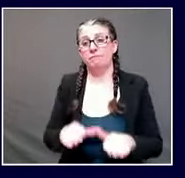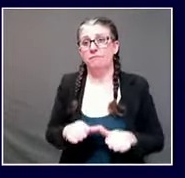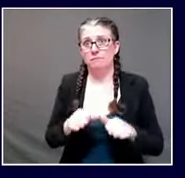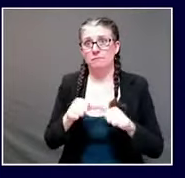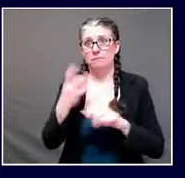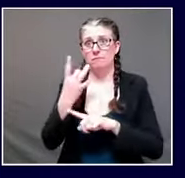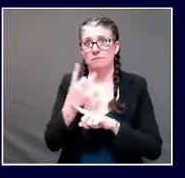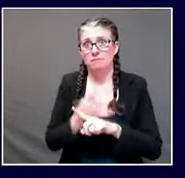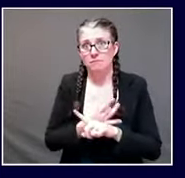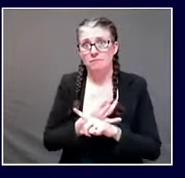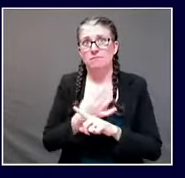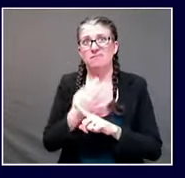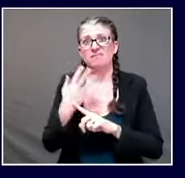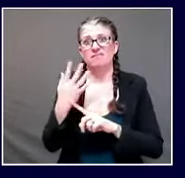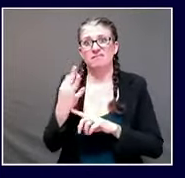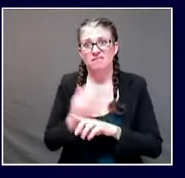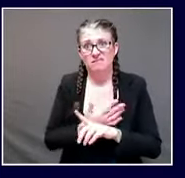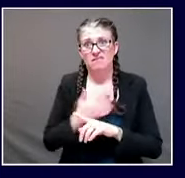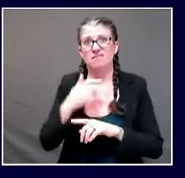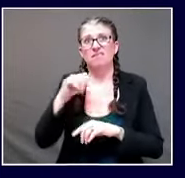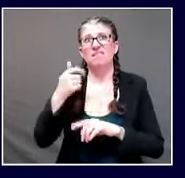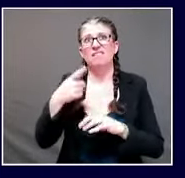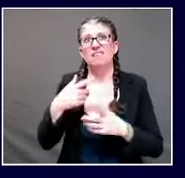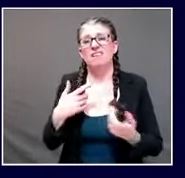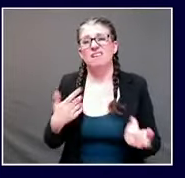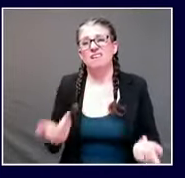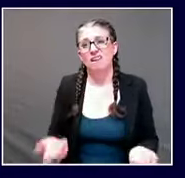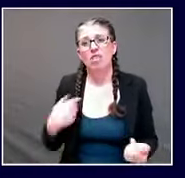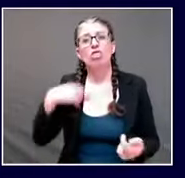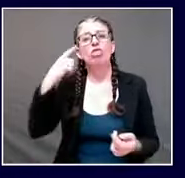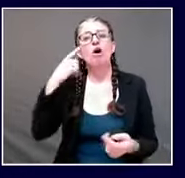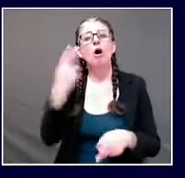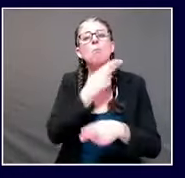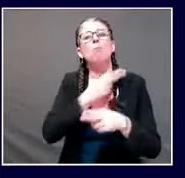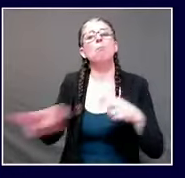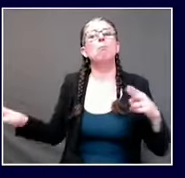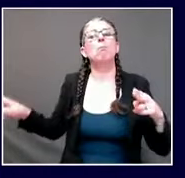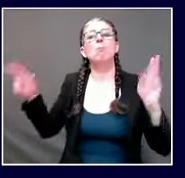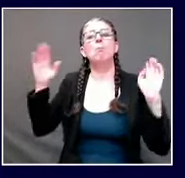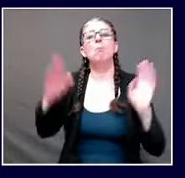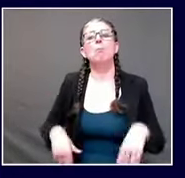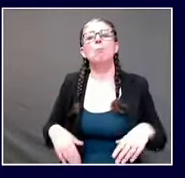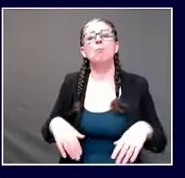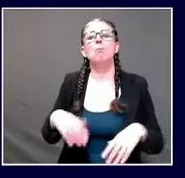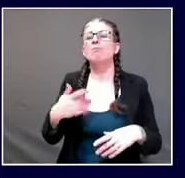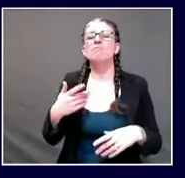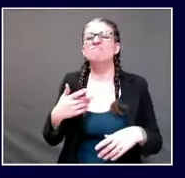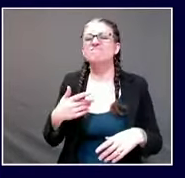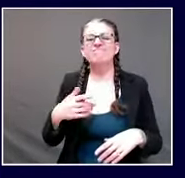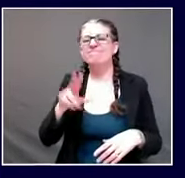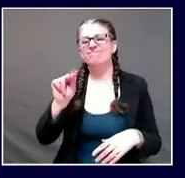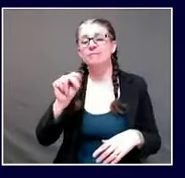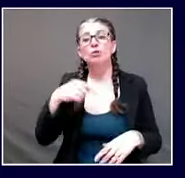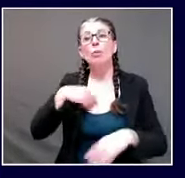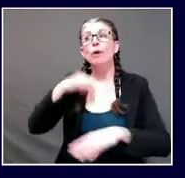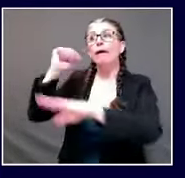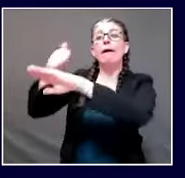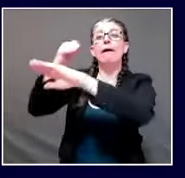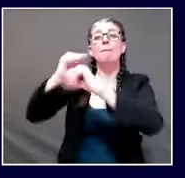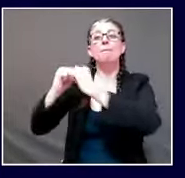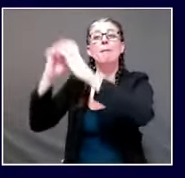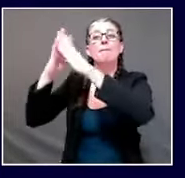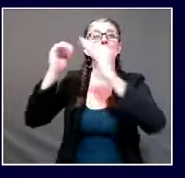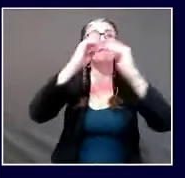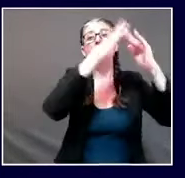access to testing our swab and sense have been great partners so we are both going to potentially increase support for increased hours and increased